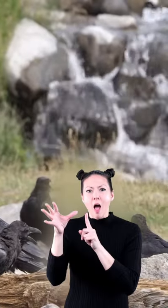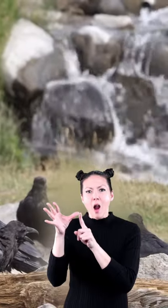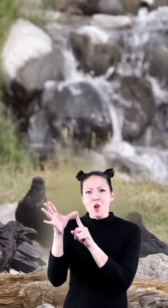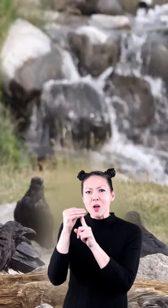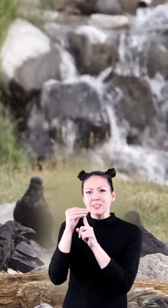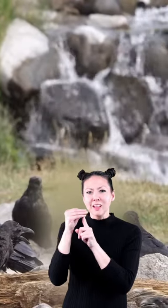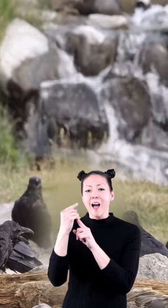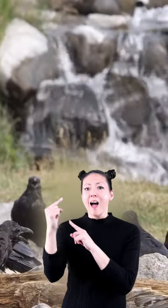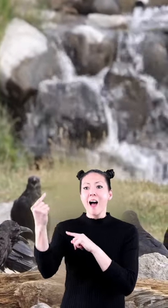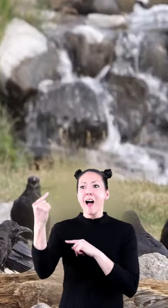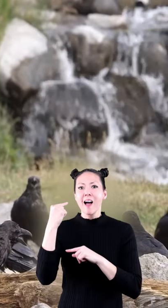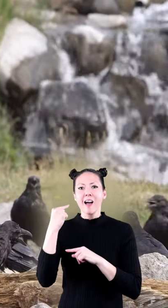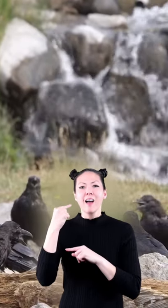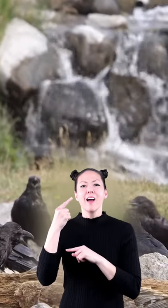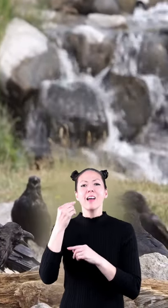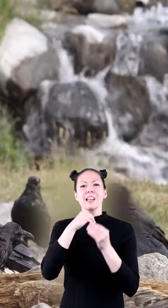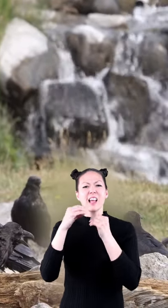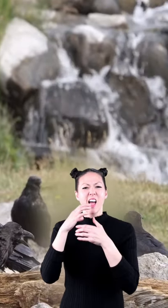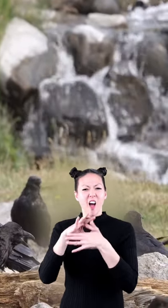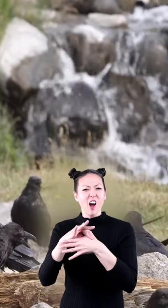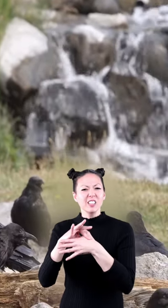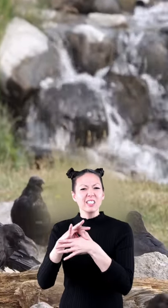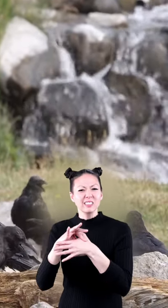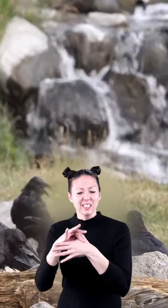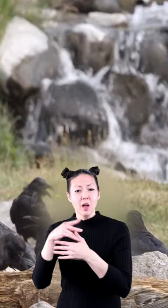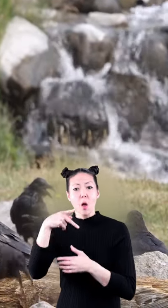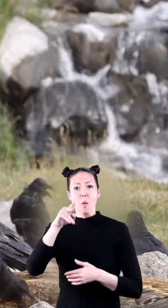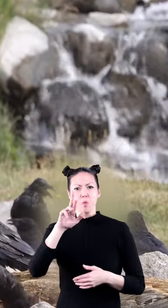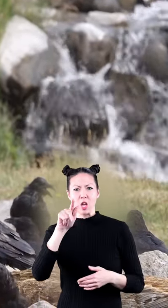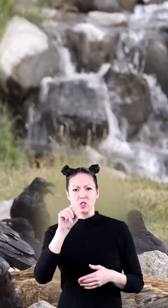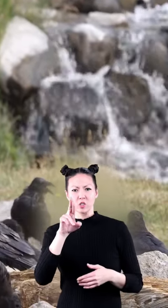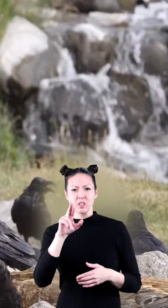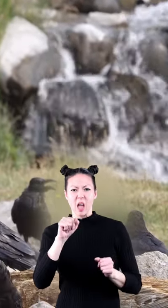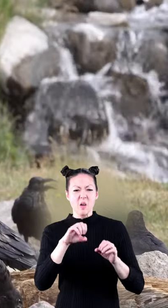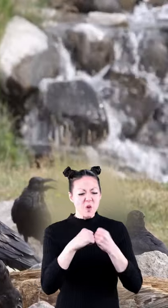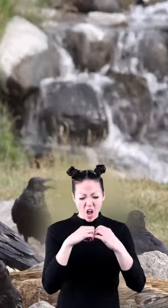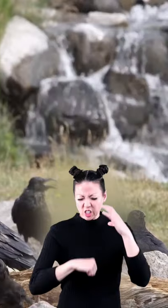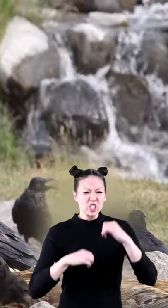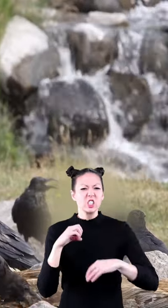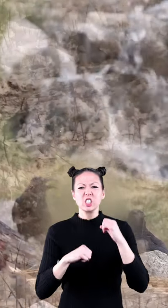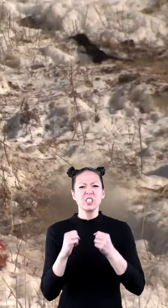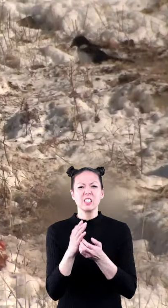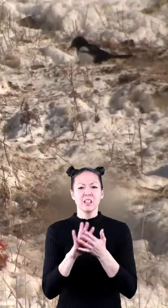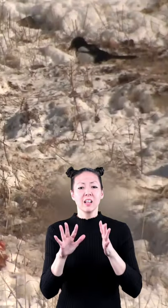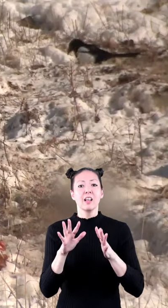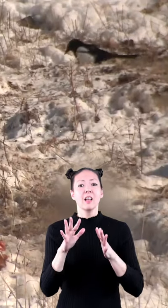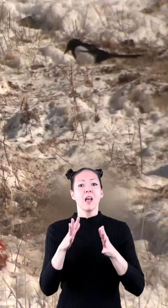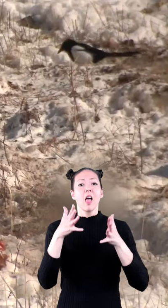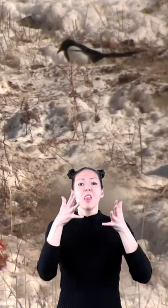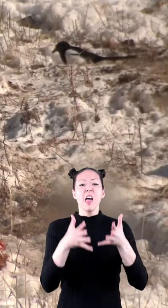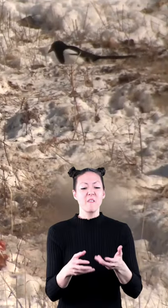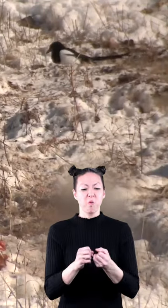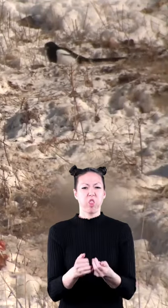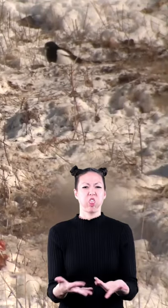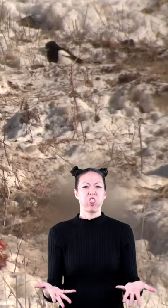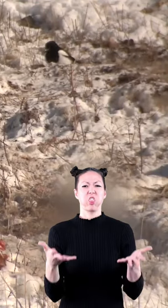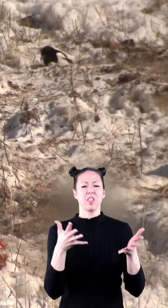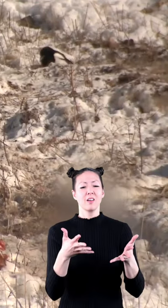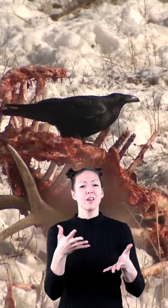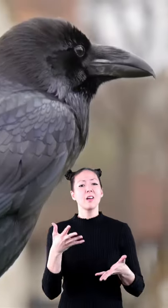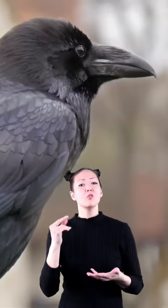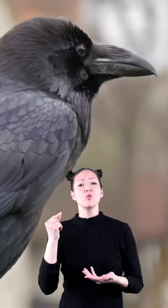to attract a predator to an animal's carcass then the predator will break it open for them and they can have the leftovers